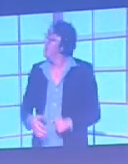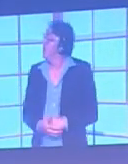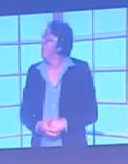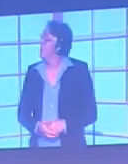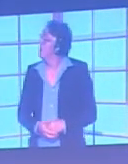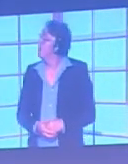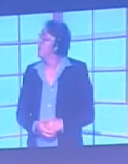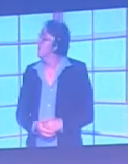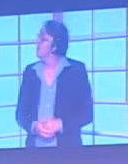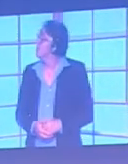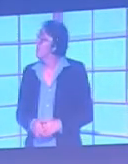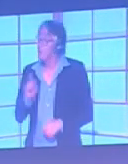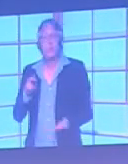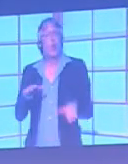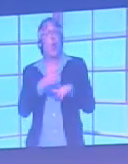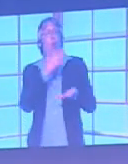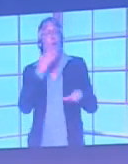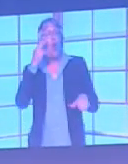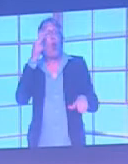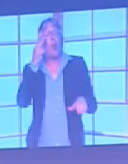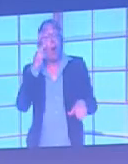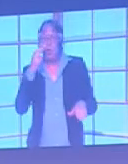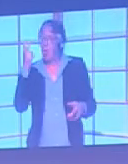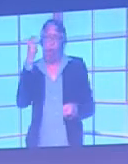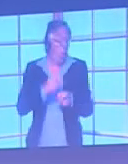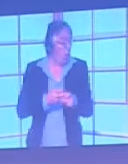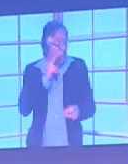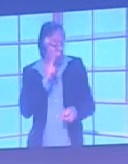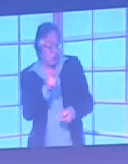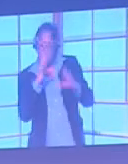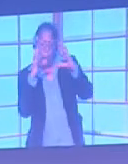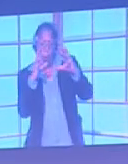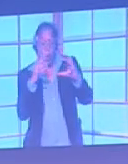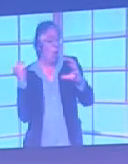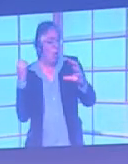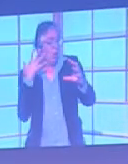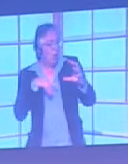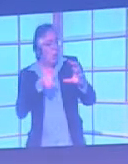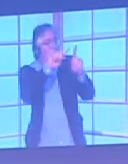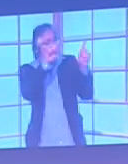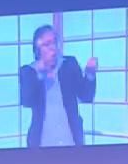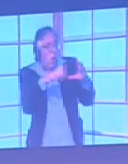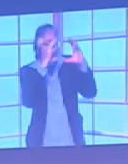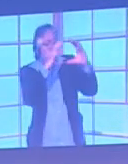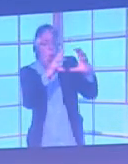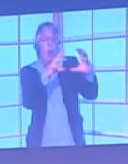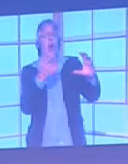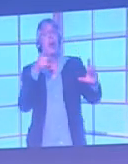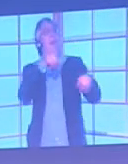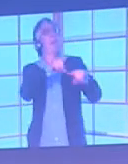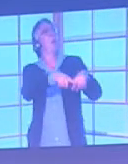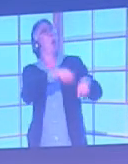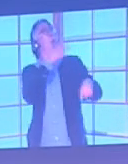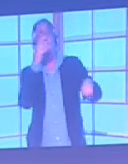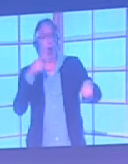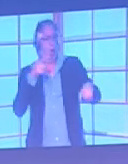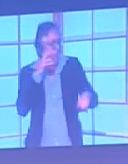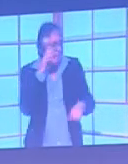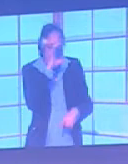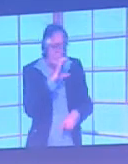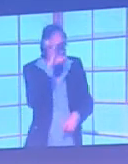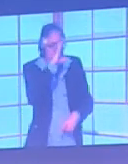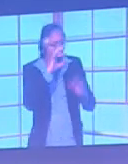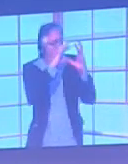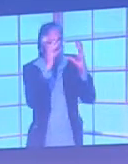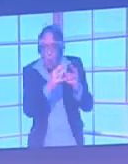But for colour blind people it's harder to see because what they're looking for is a shape. They don't rely on colour, they rely on shapes. But because